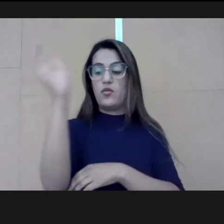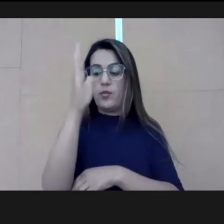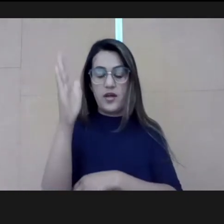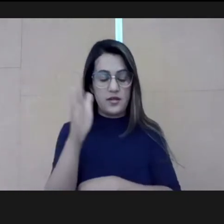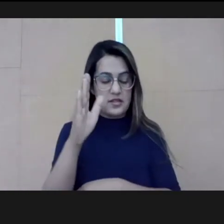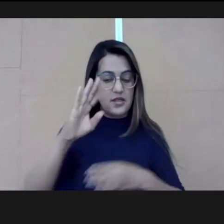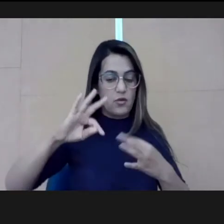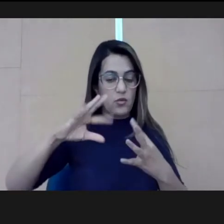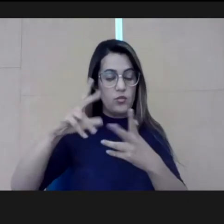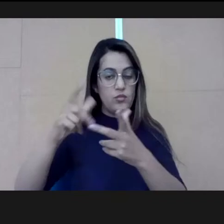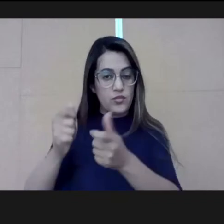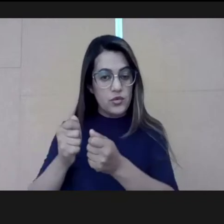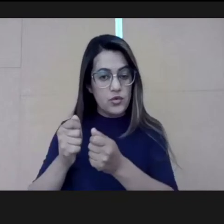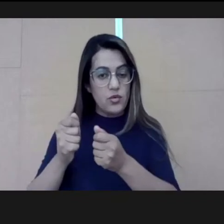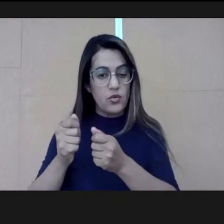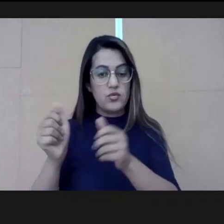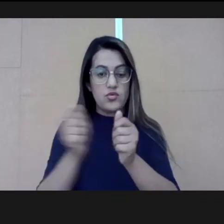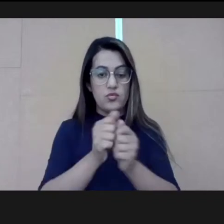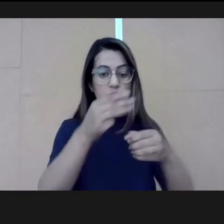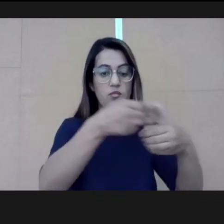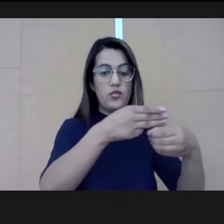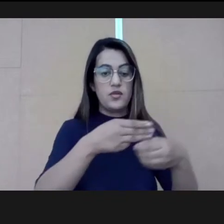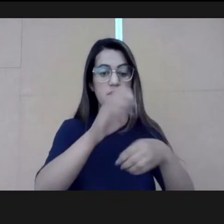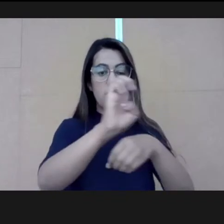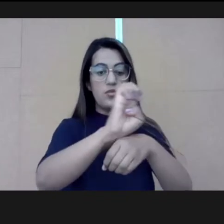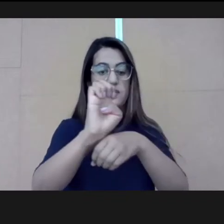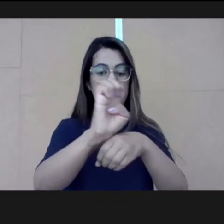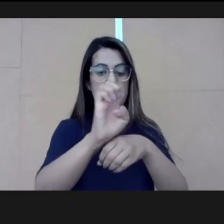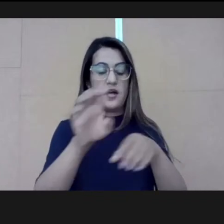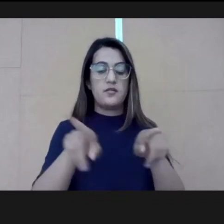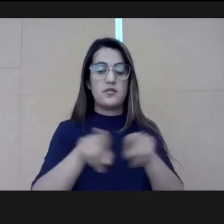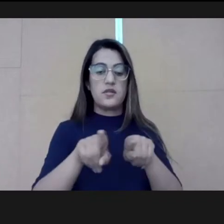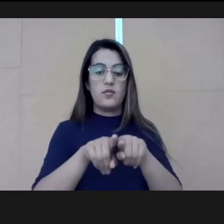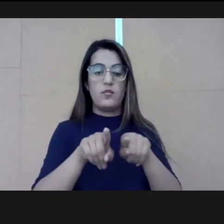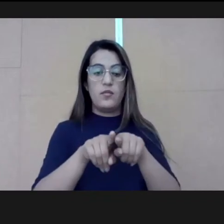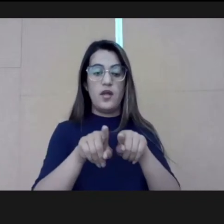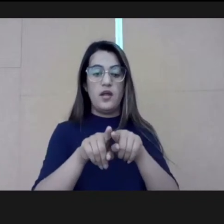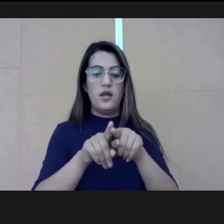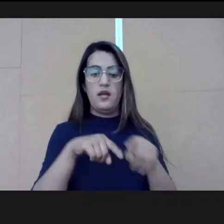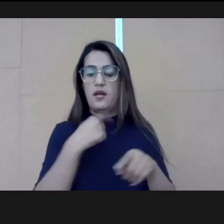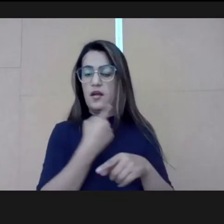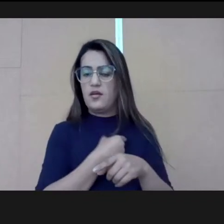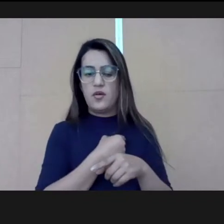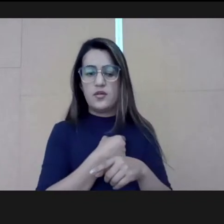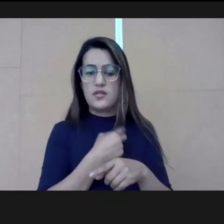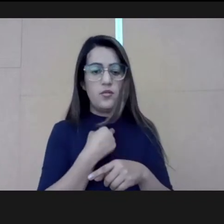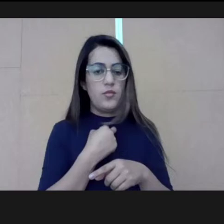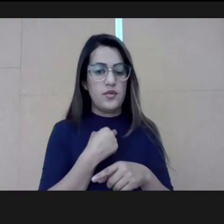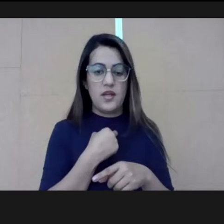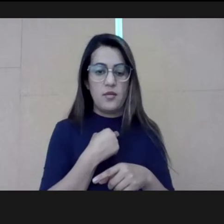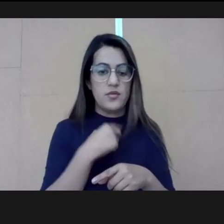11 million public servants all over the country. And we cannot